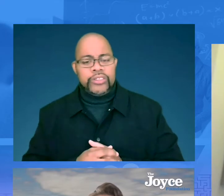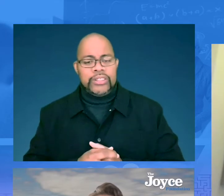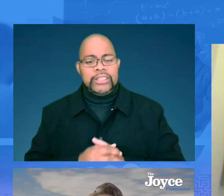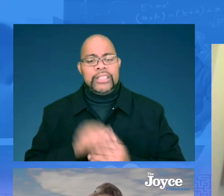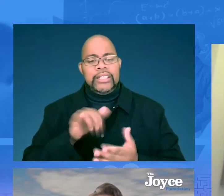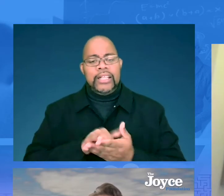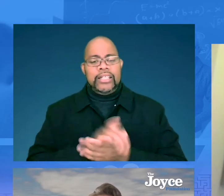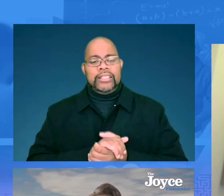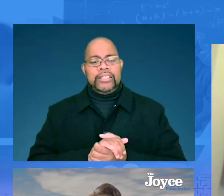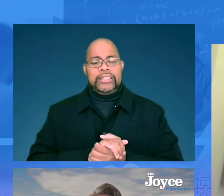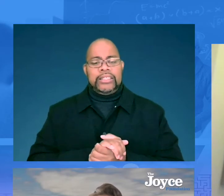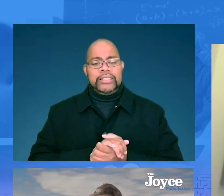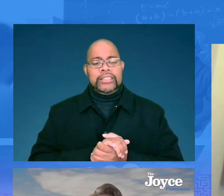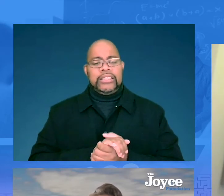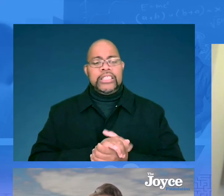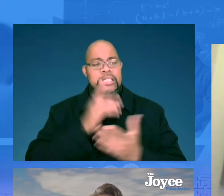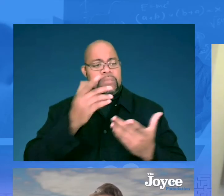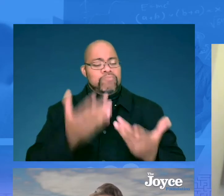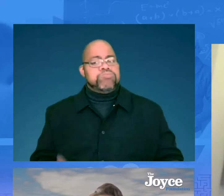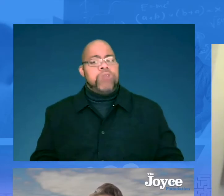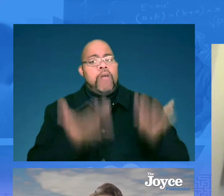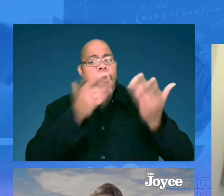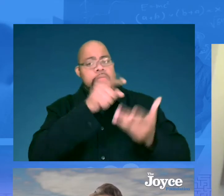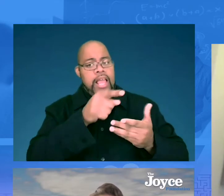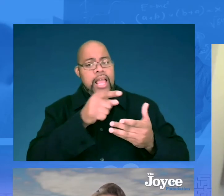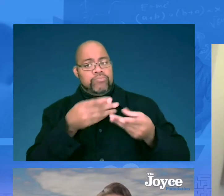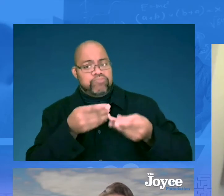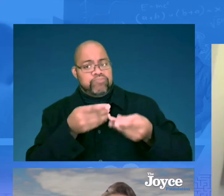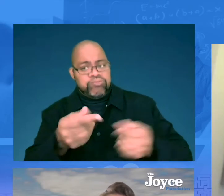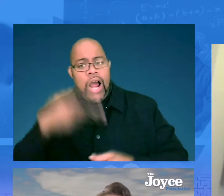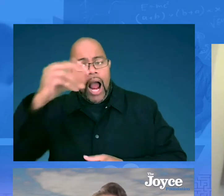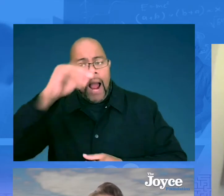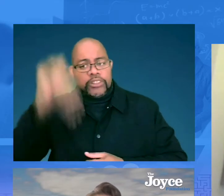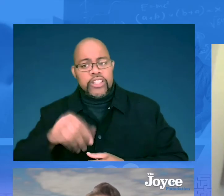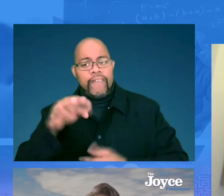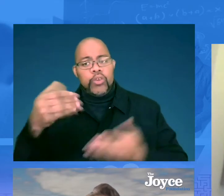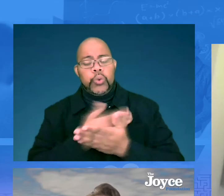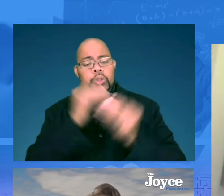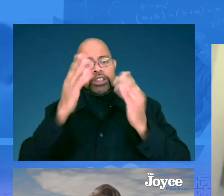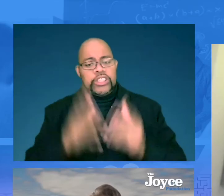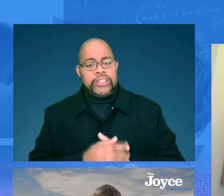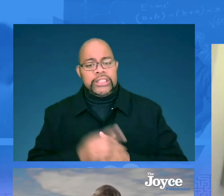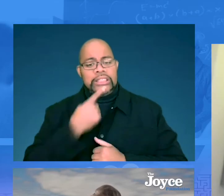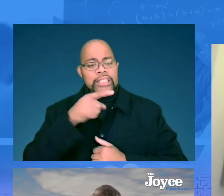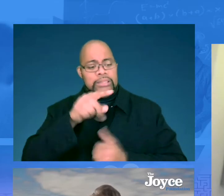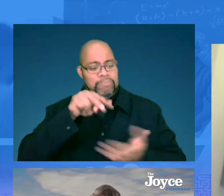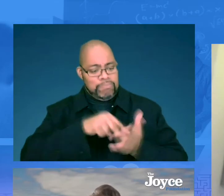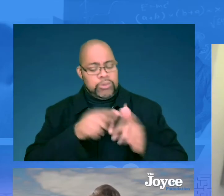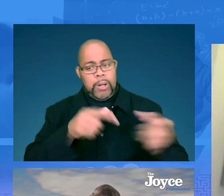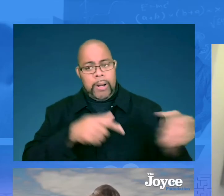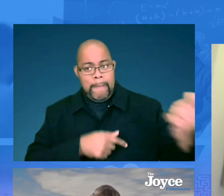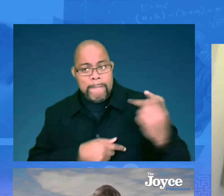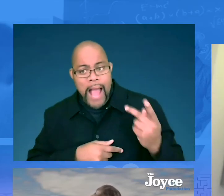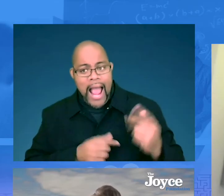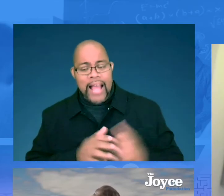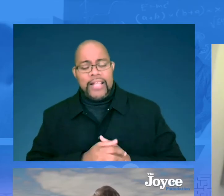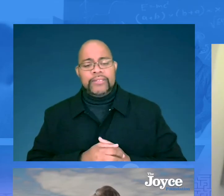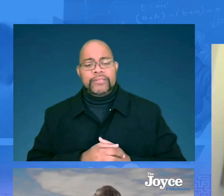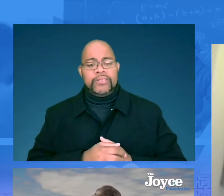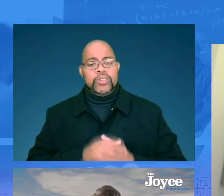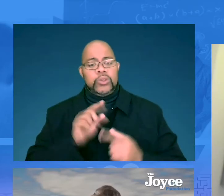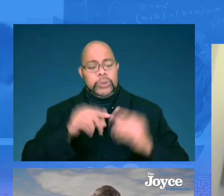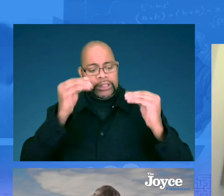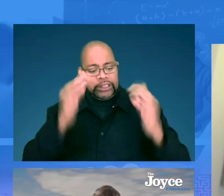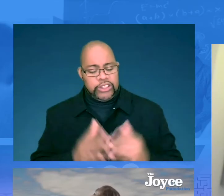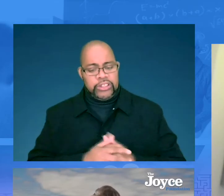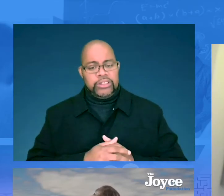to new teachers, kind of, it lifted their efficacy. High percentages of new teachers saying they intended